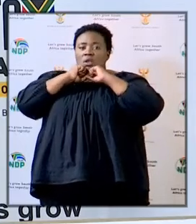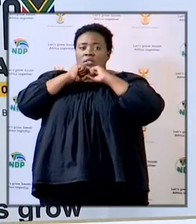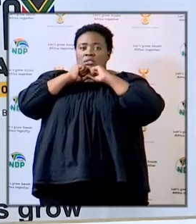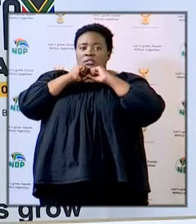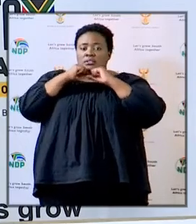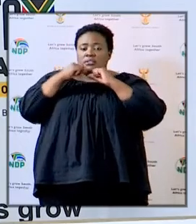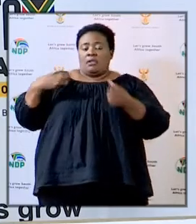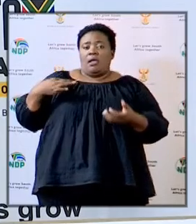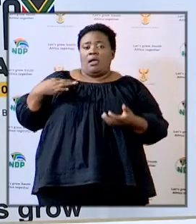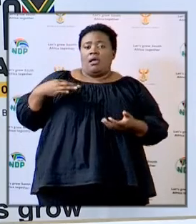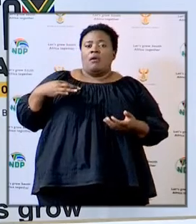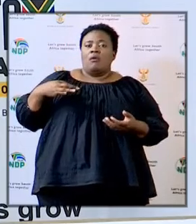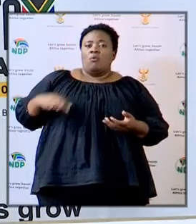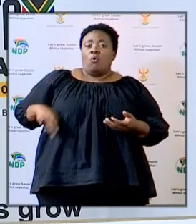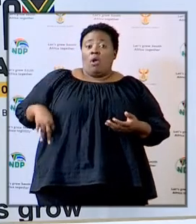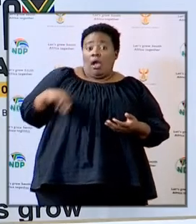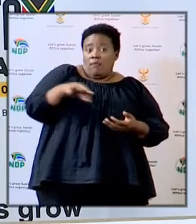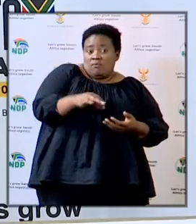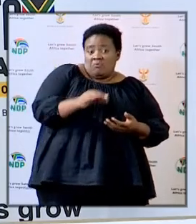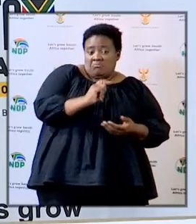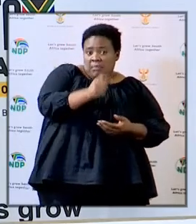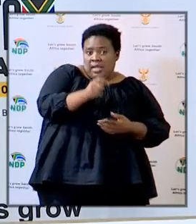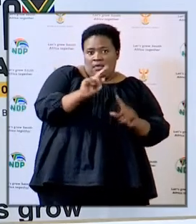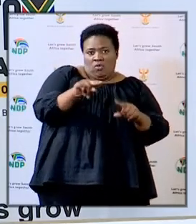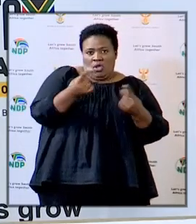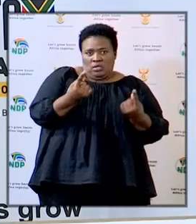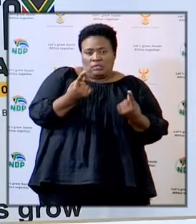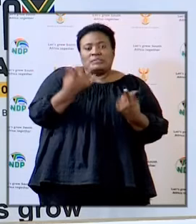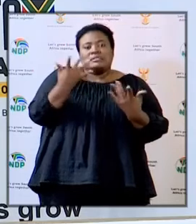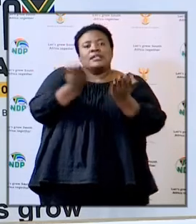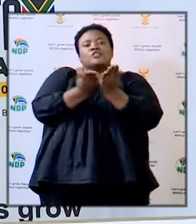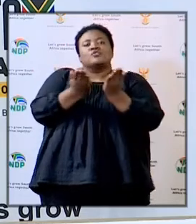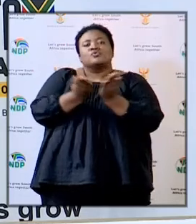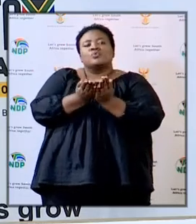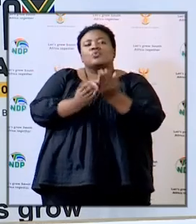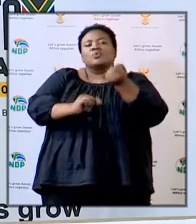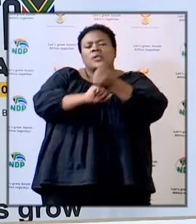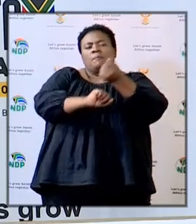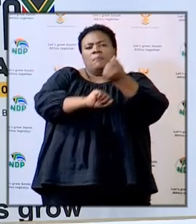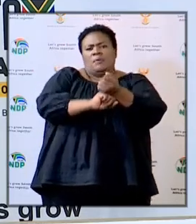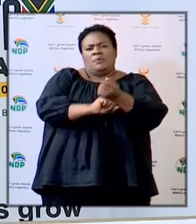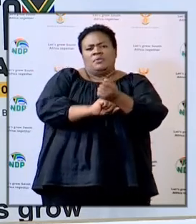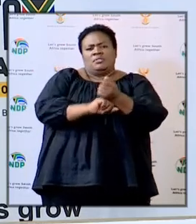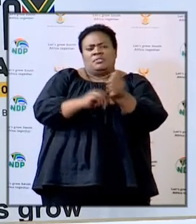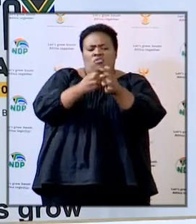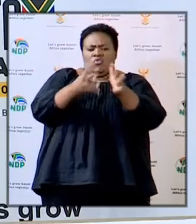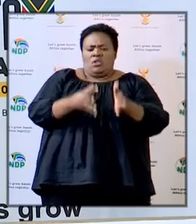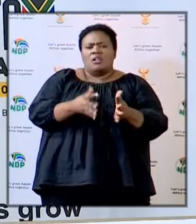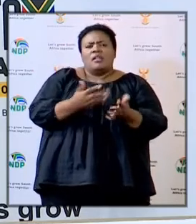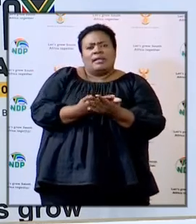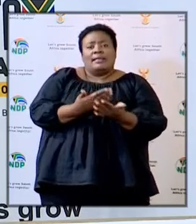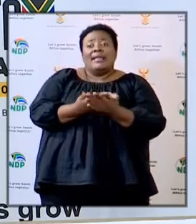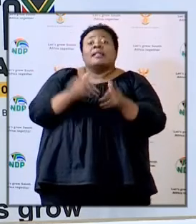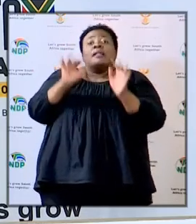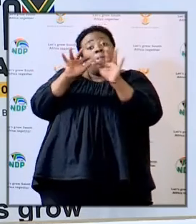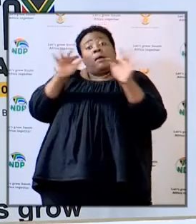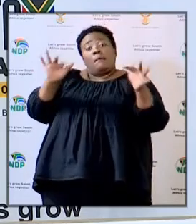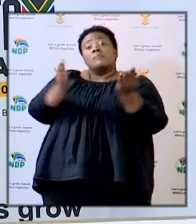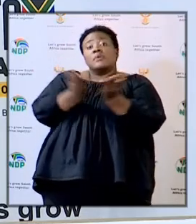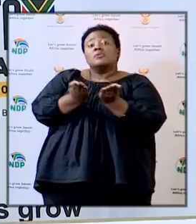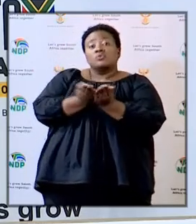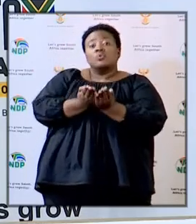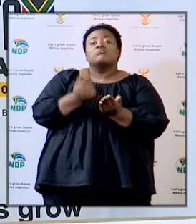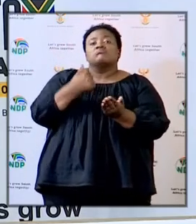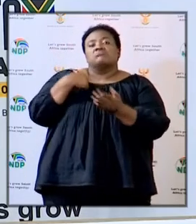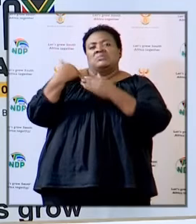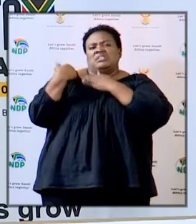the school will have to accommodate learners so in public schools I can safely say that